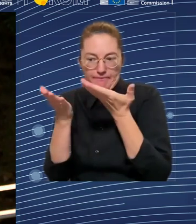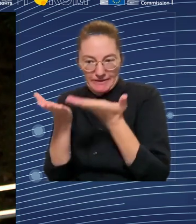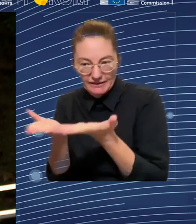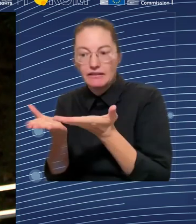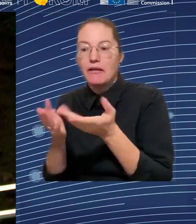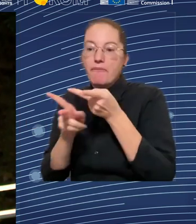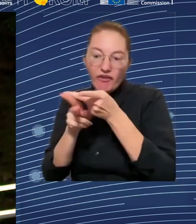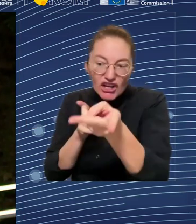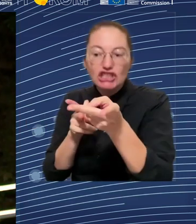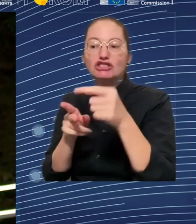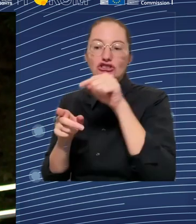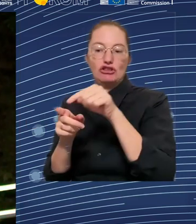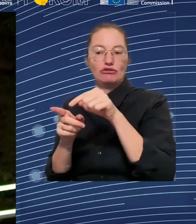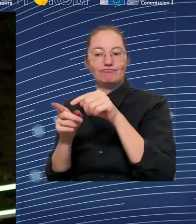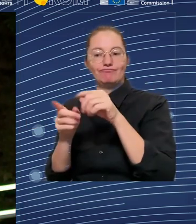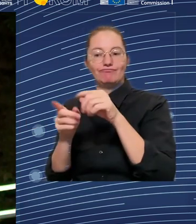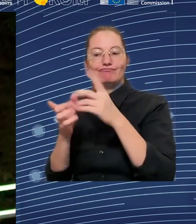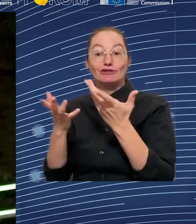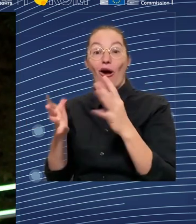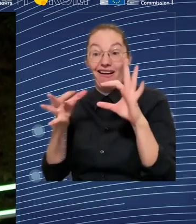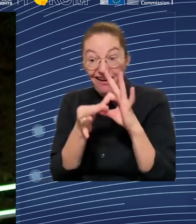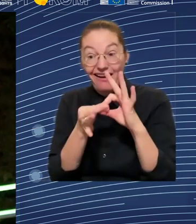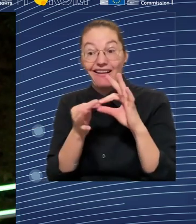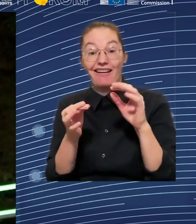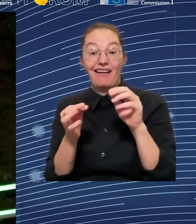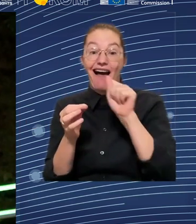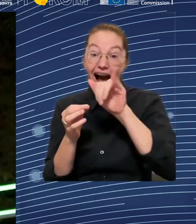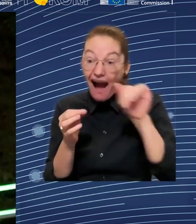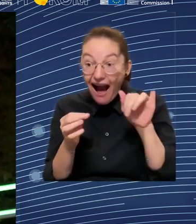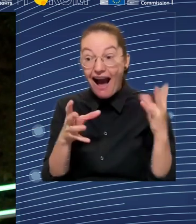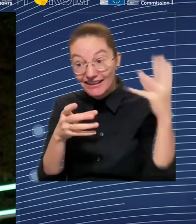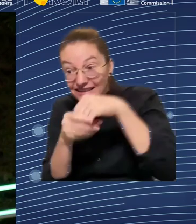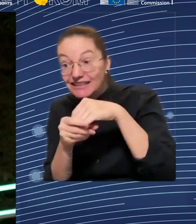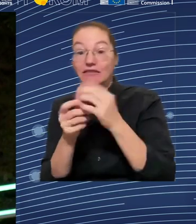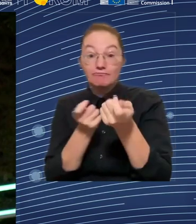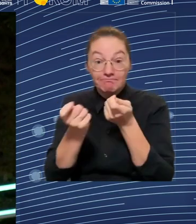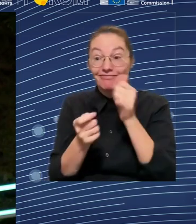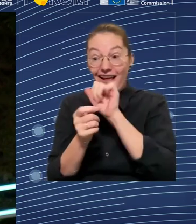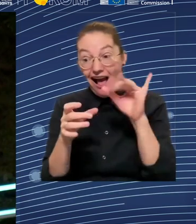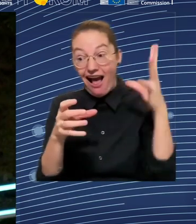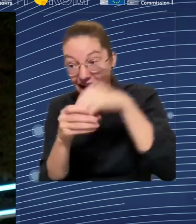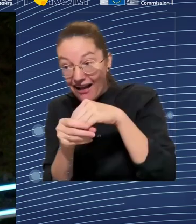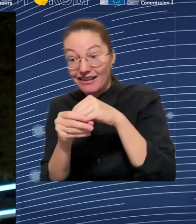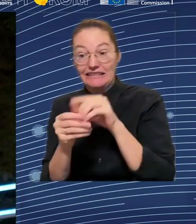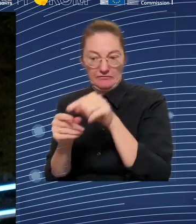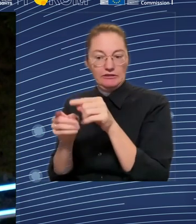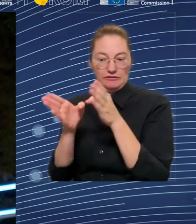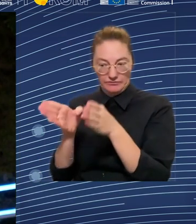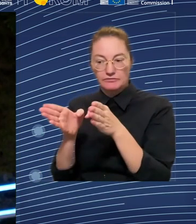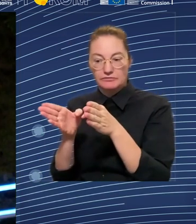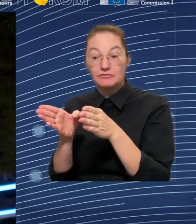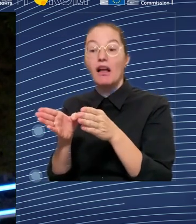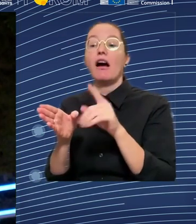are shortages being reported. And in a recent OECD survey that we did, we saw that 40% of employers in